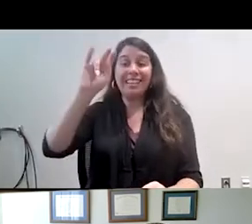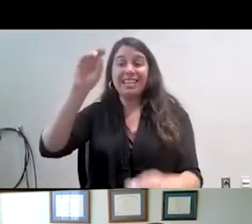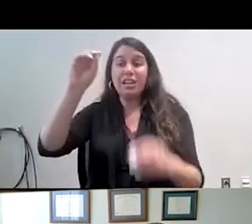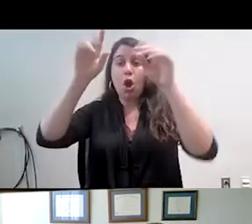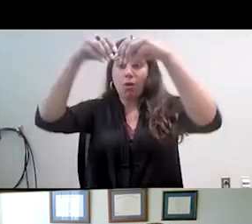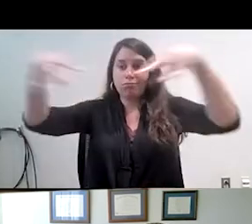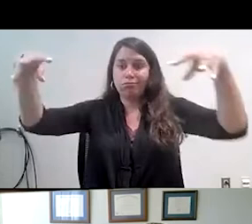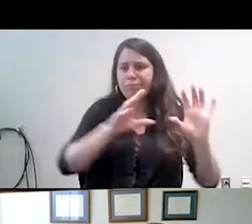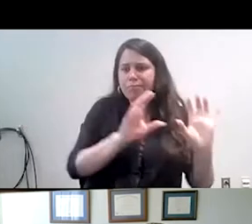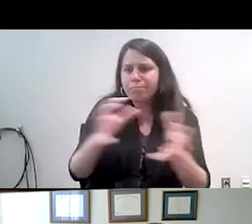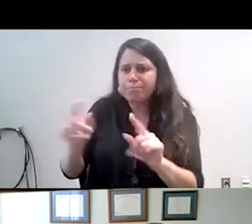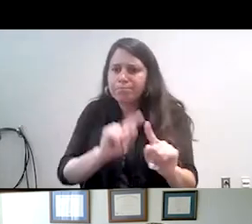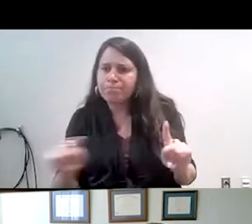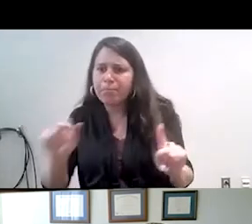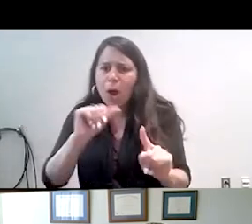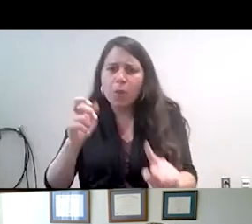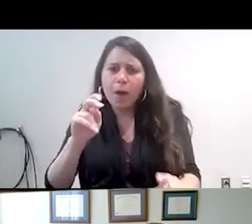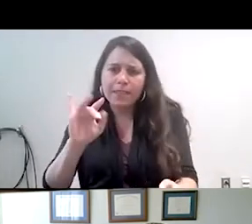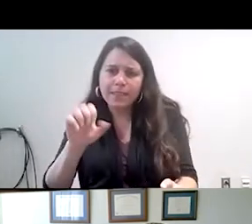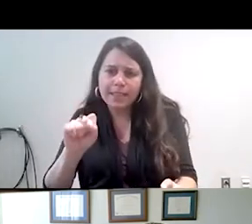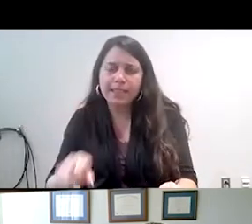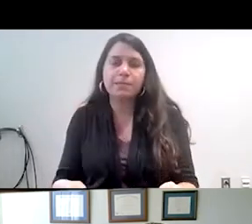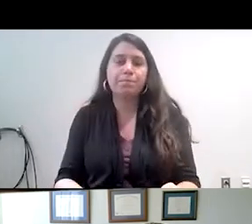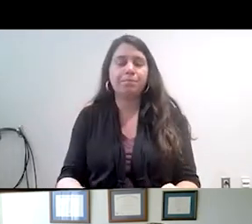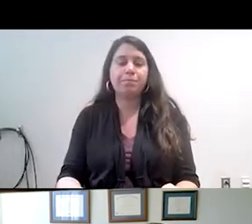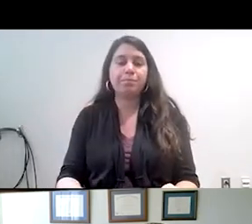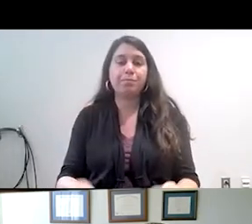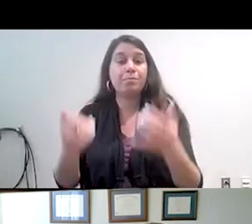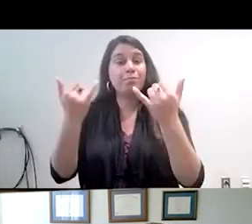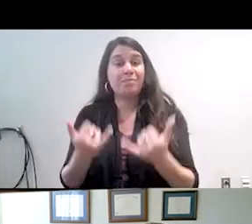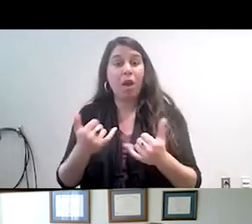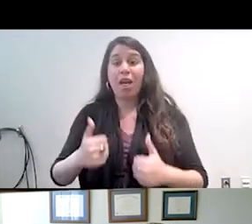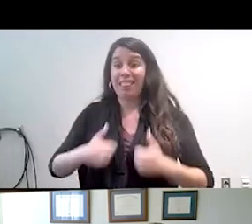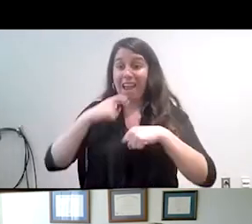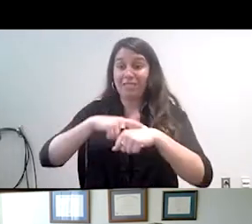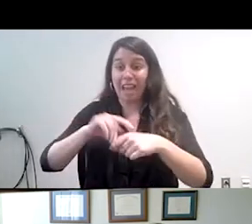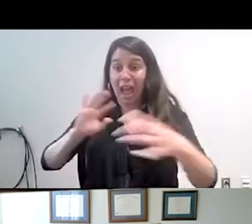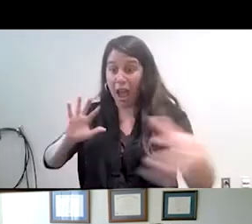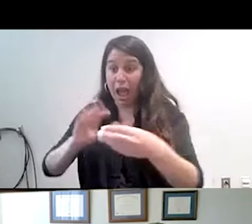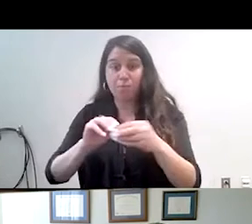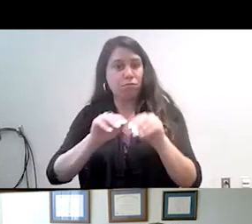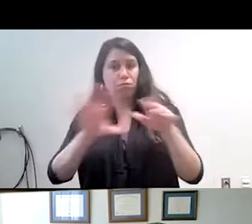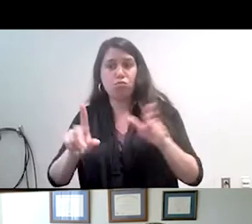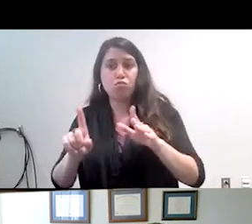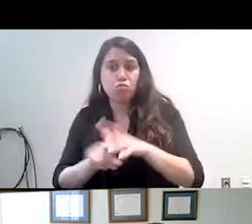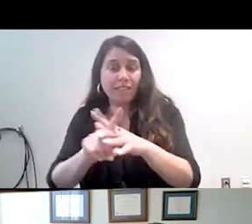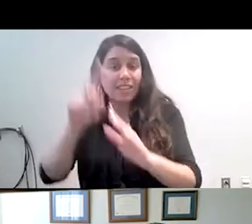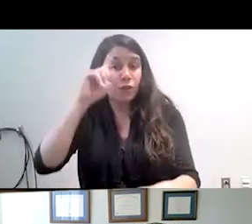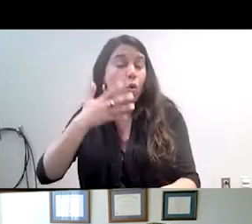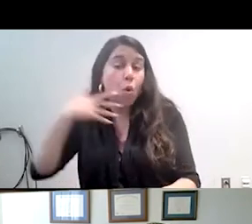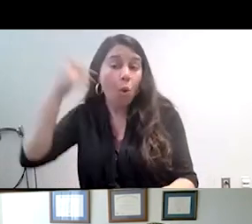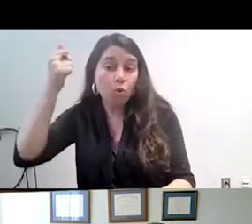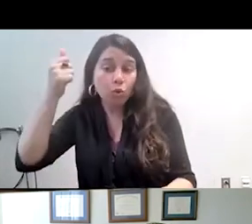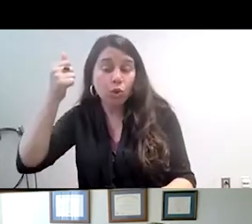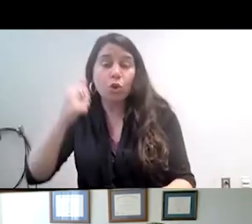And so the lifetime prevalence for Latinos, but for older Latinos, 60 and